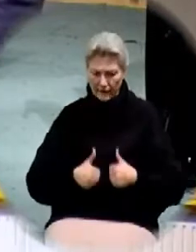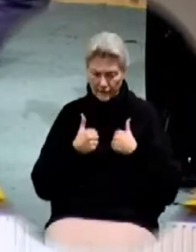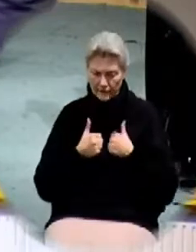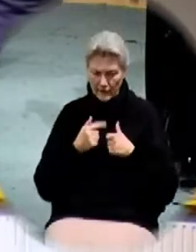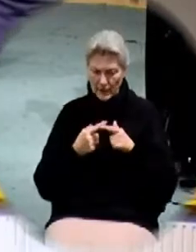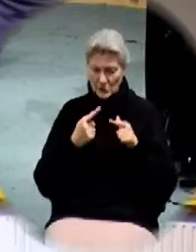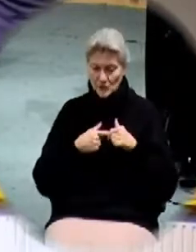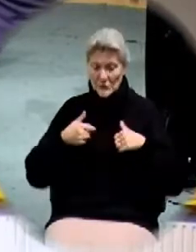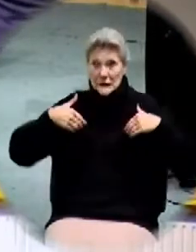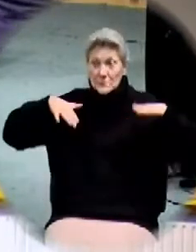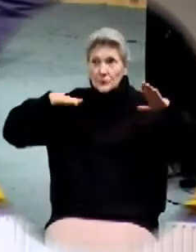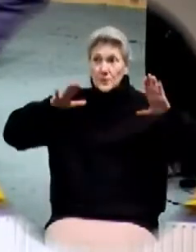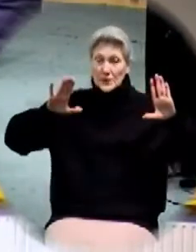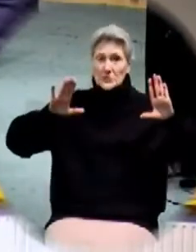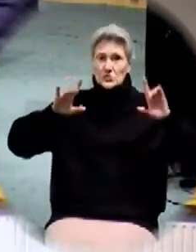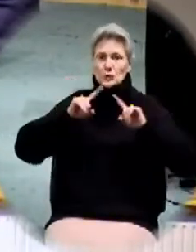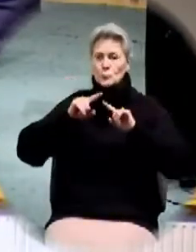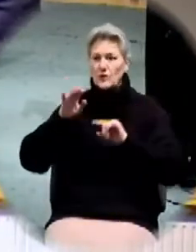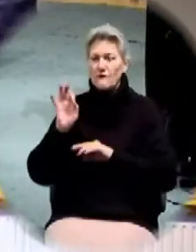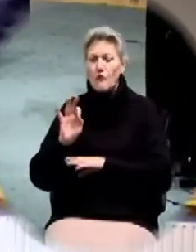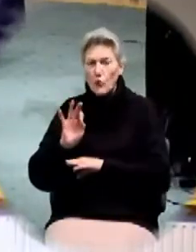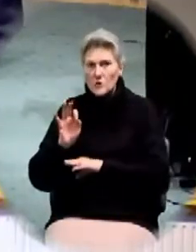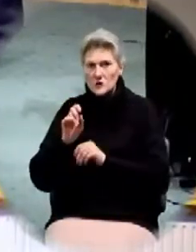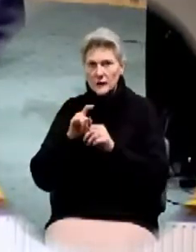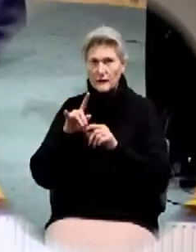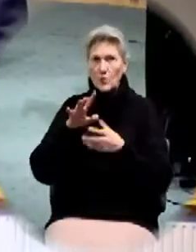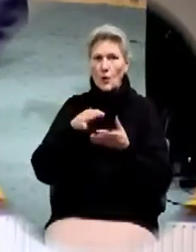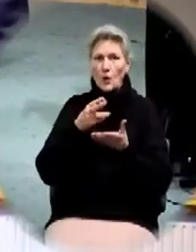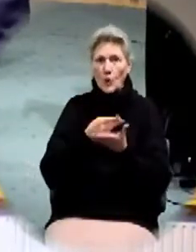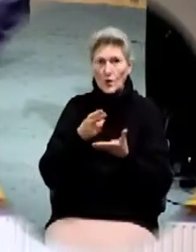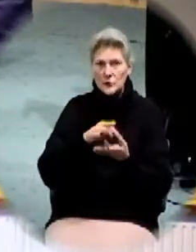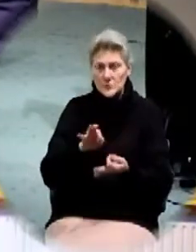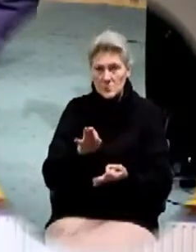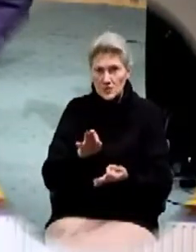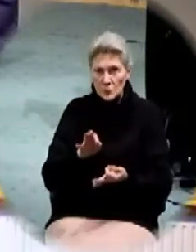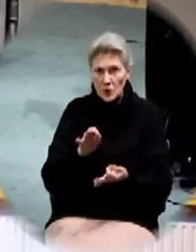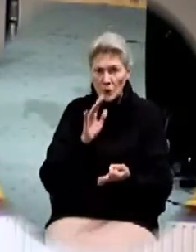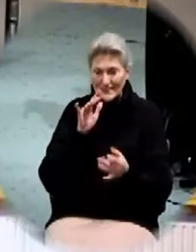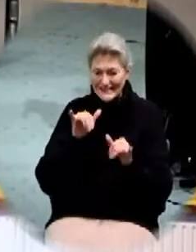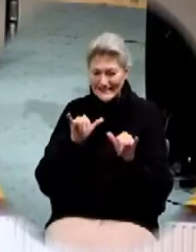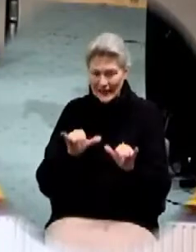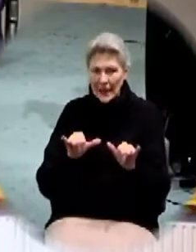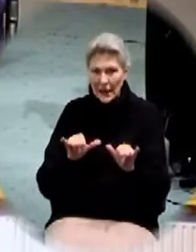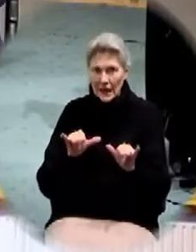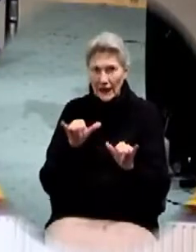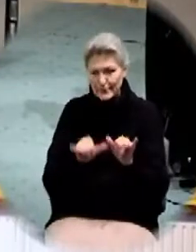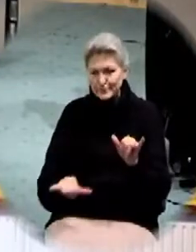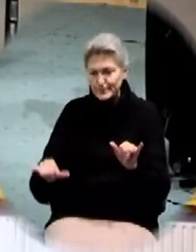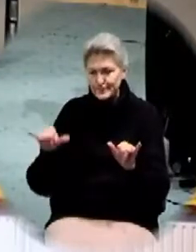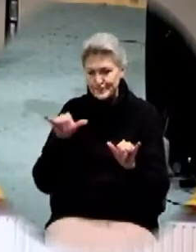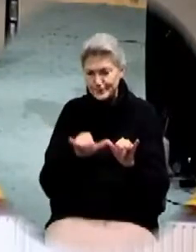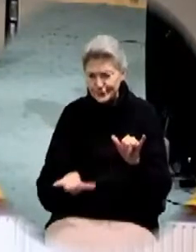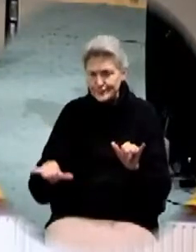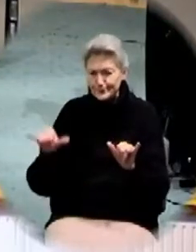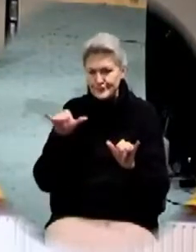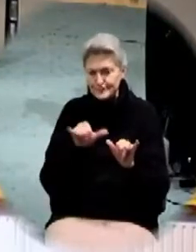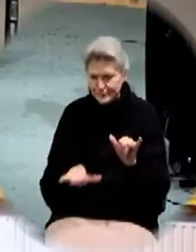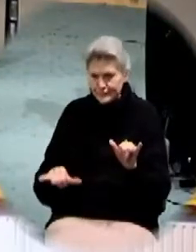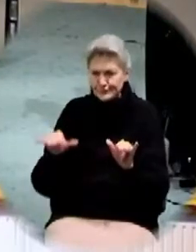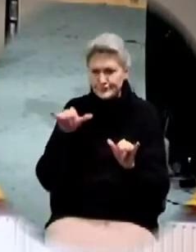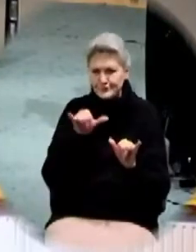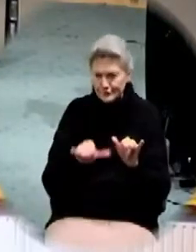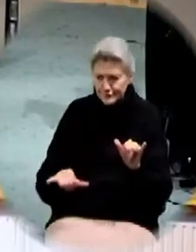unless we submit ourselves to the force of the Holy Ghost, we will stay in the exact same place